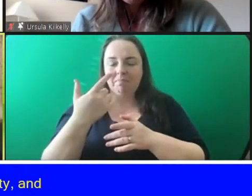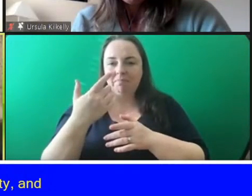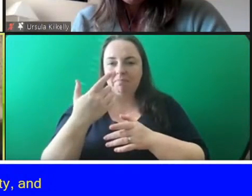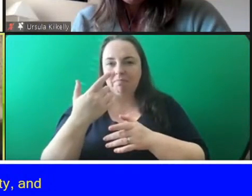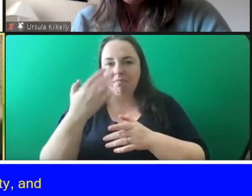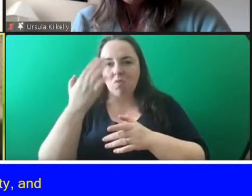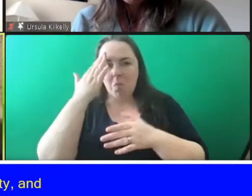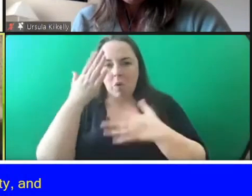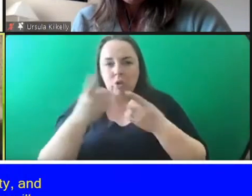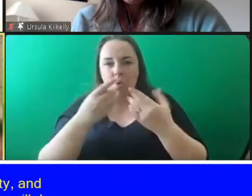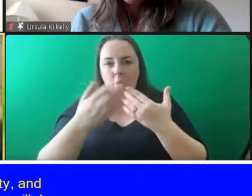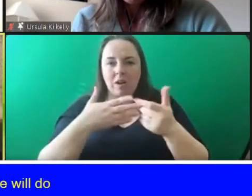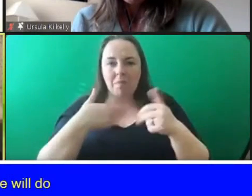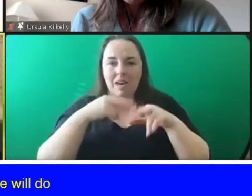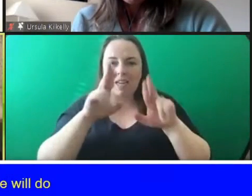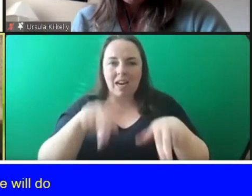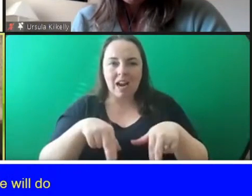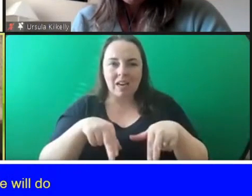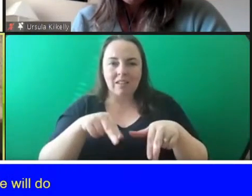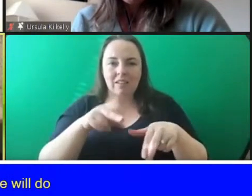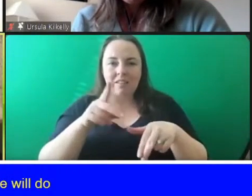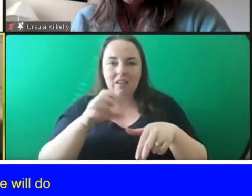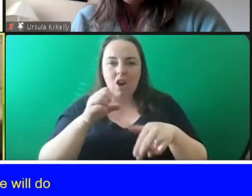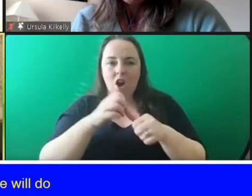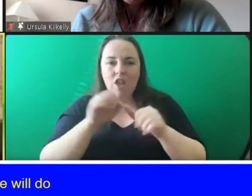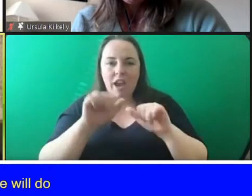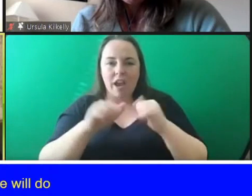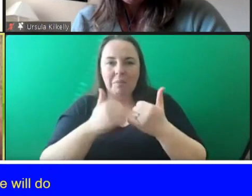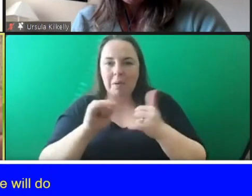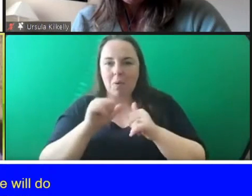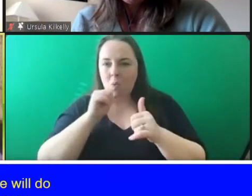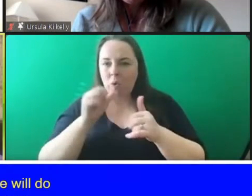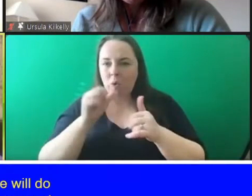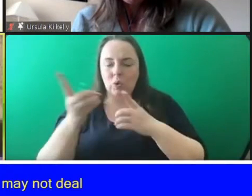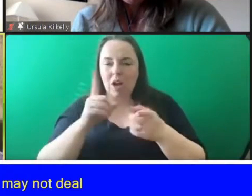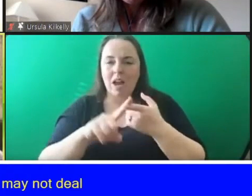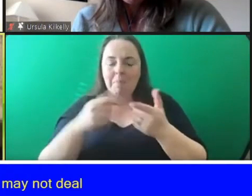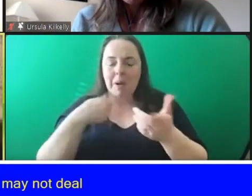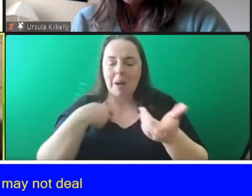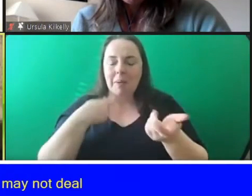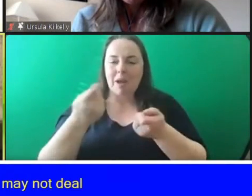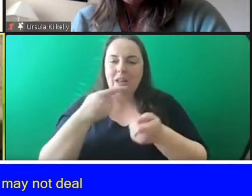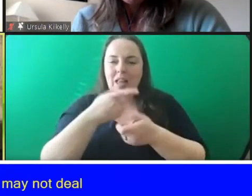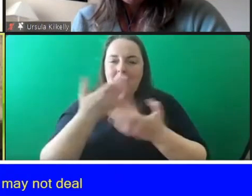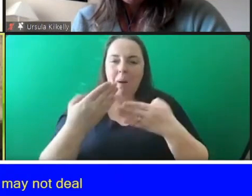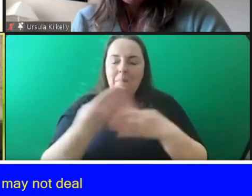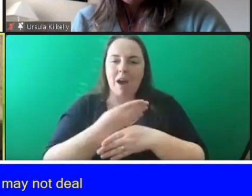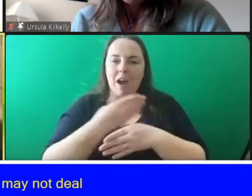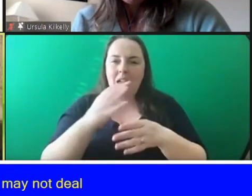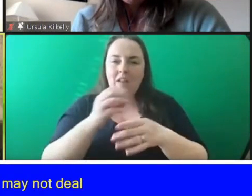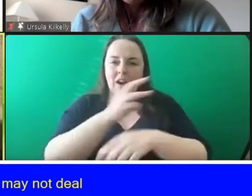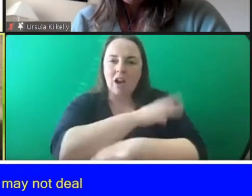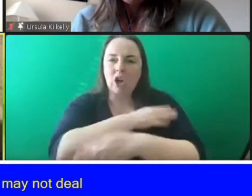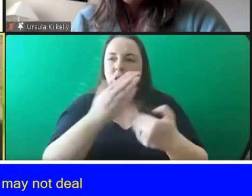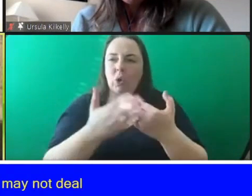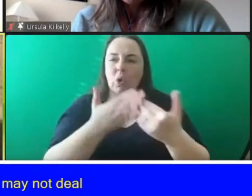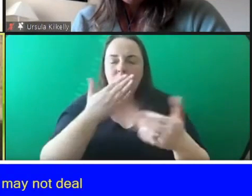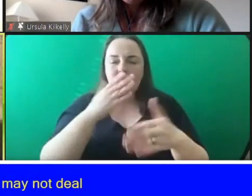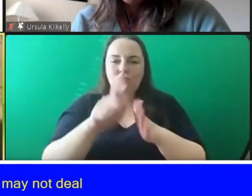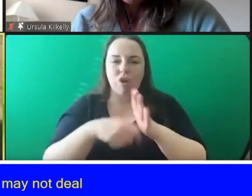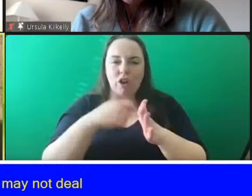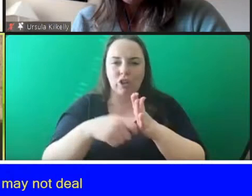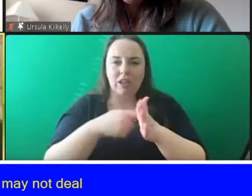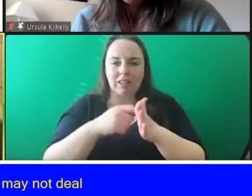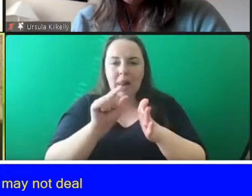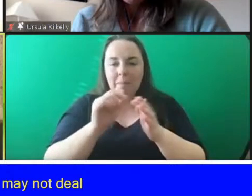required accepting that other agencies may not do it and and we manage that by having the guard of youth diversion projects at arms length from the